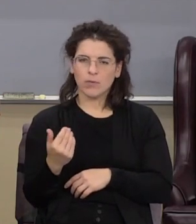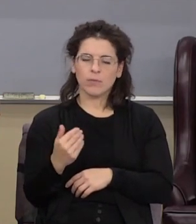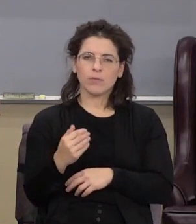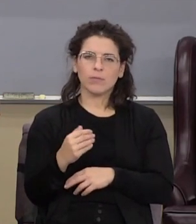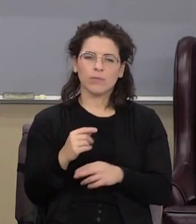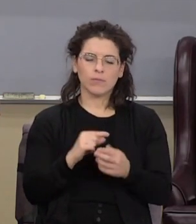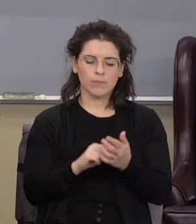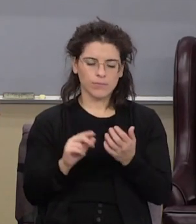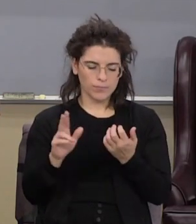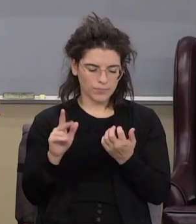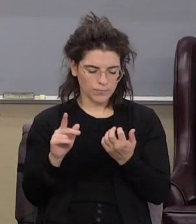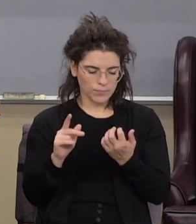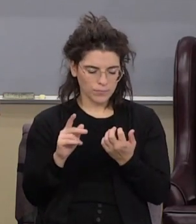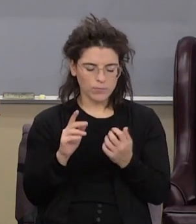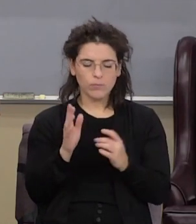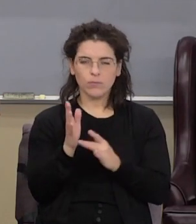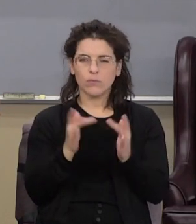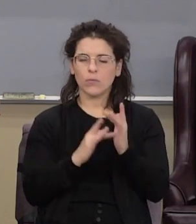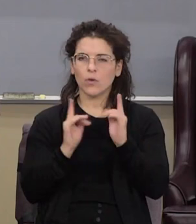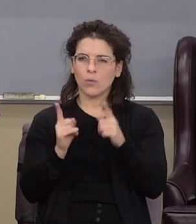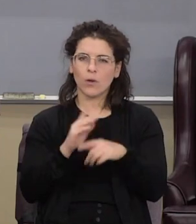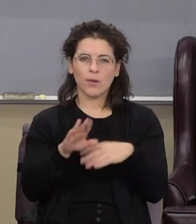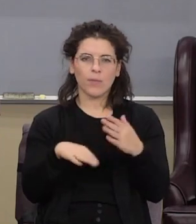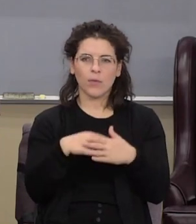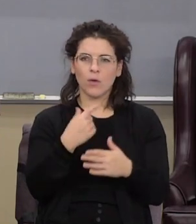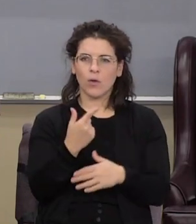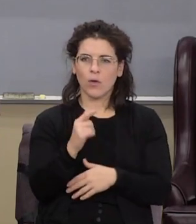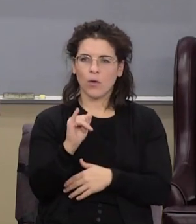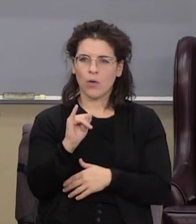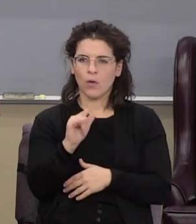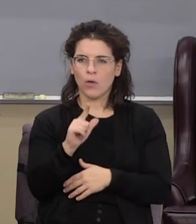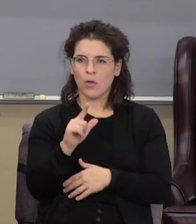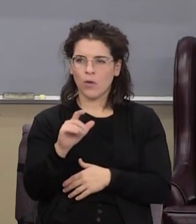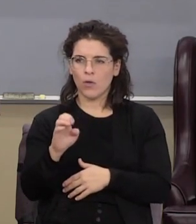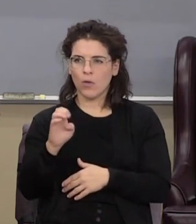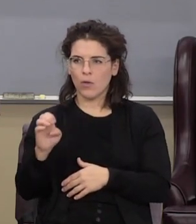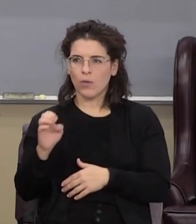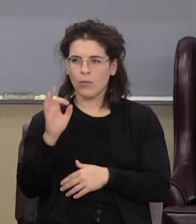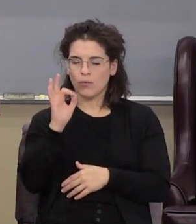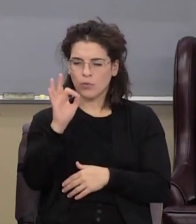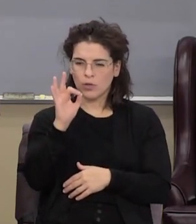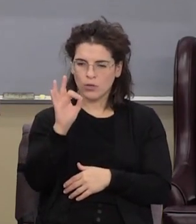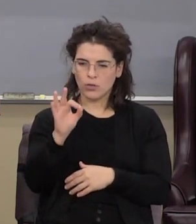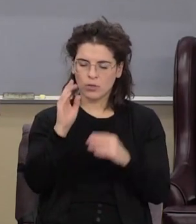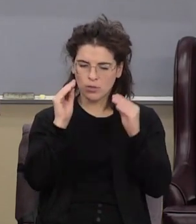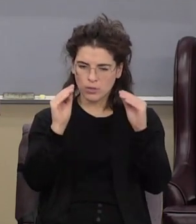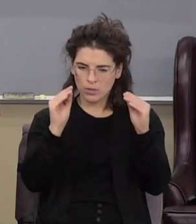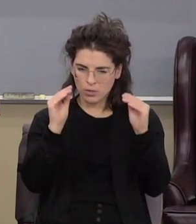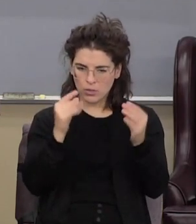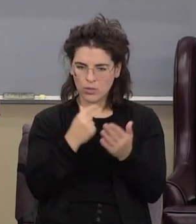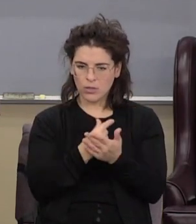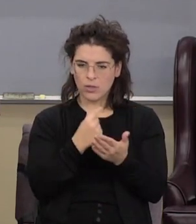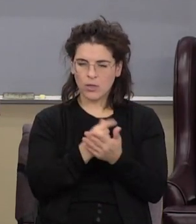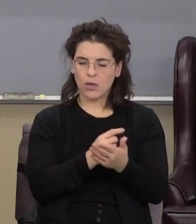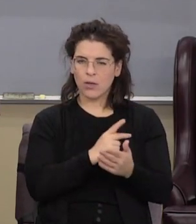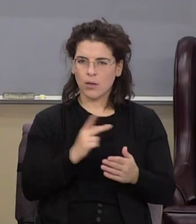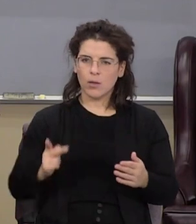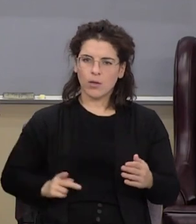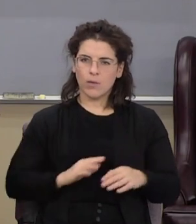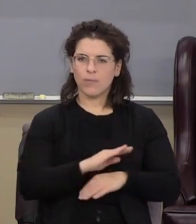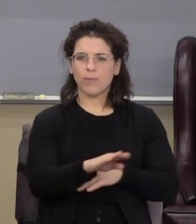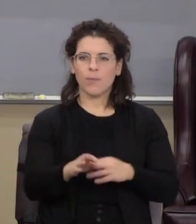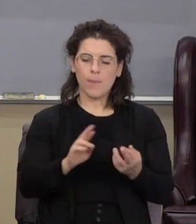Jesus went about all Galilee teaching in their synagogues and preaching the gospel of the kingdom so what's the gospel of the kingdom